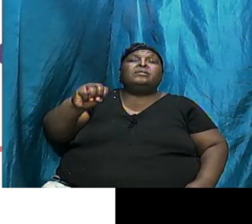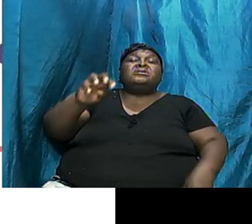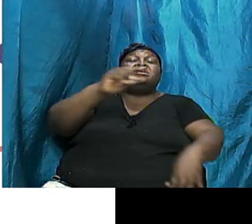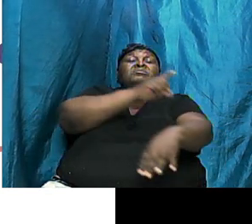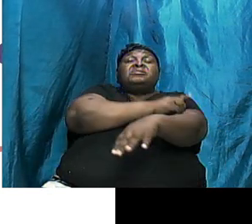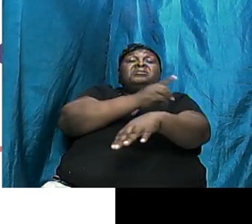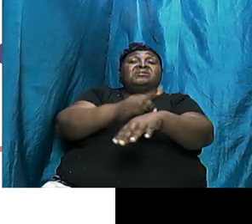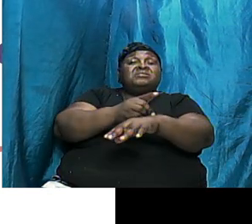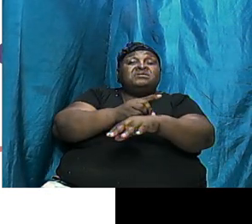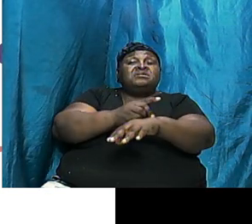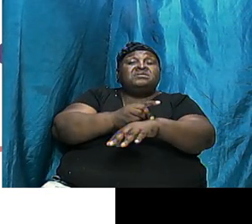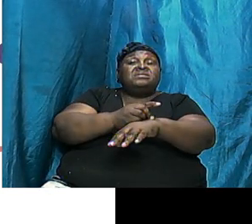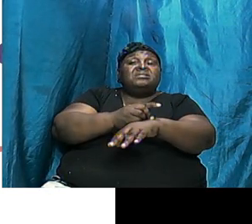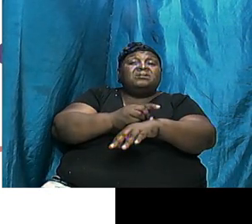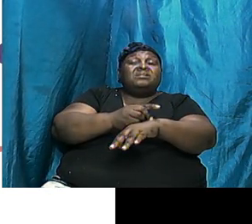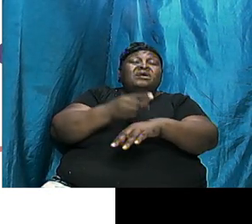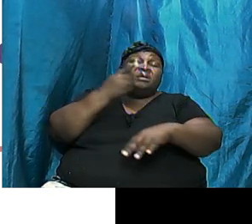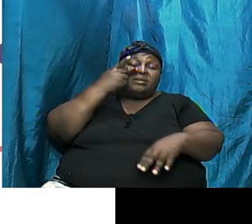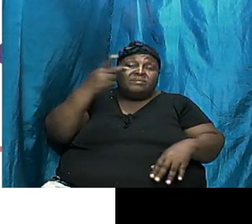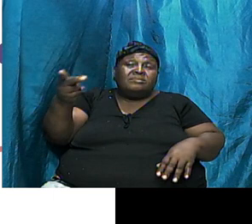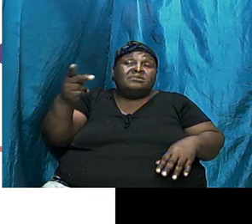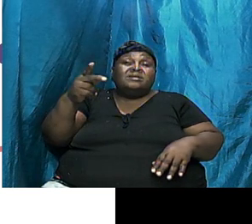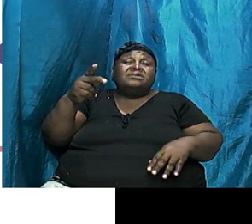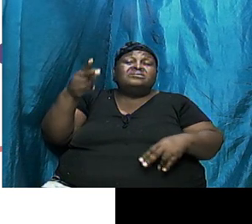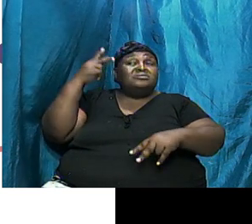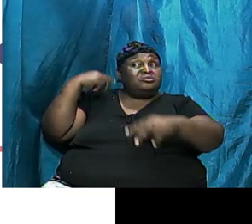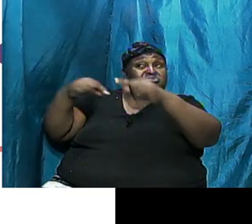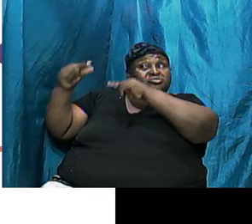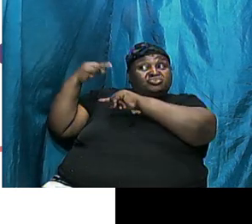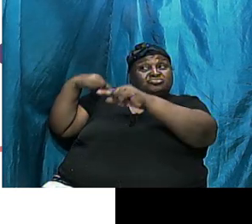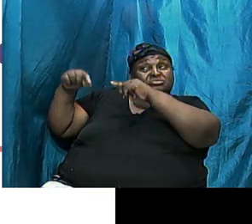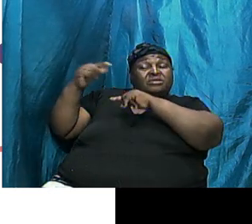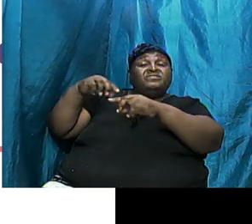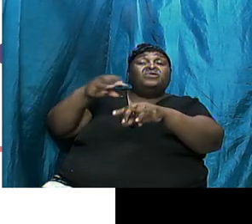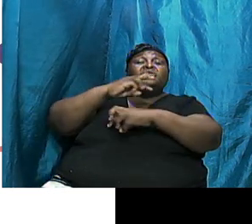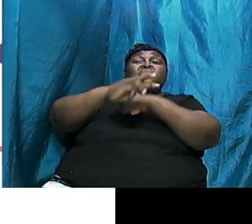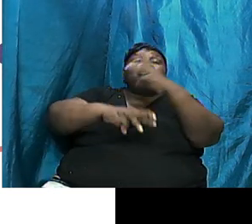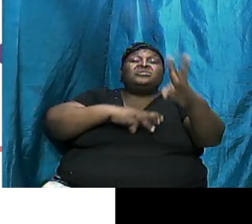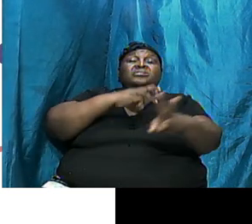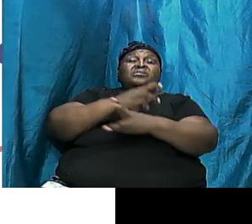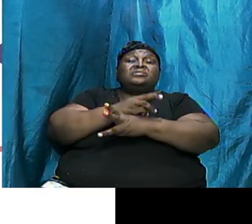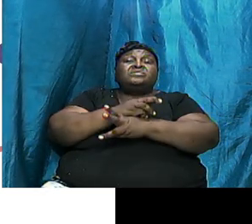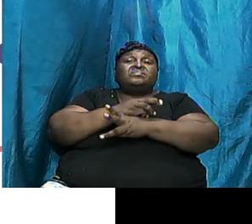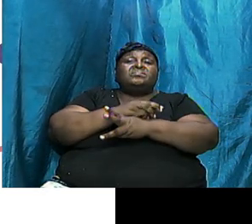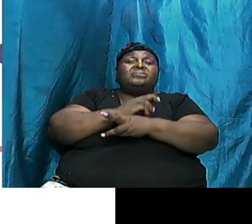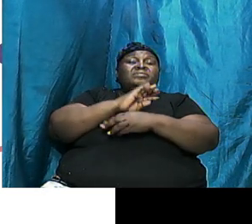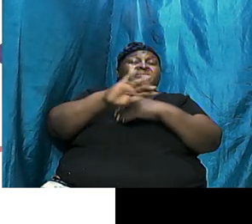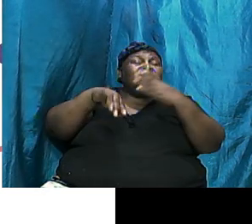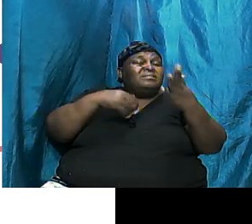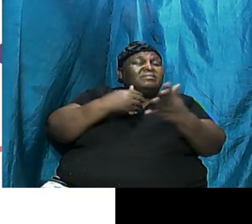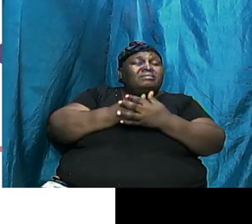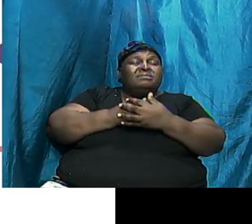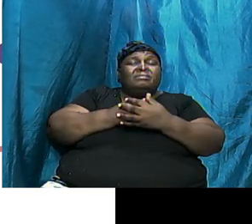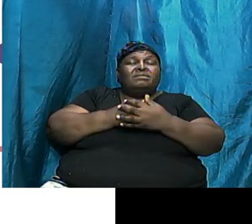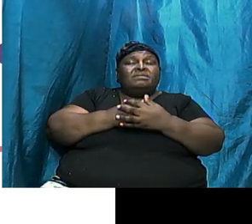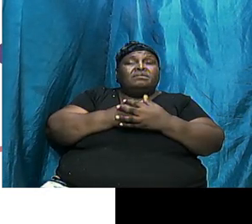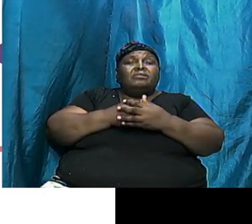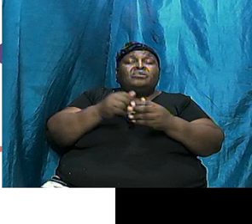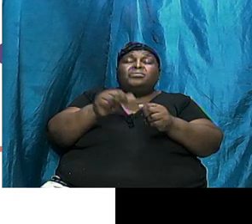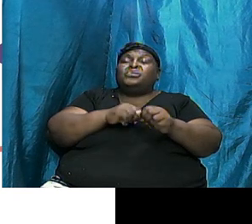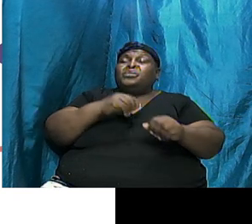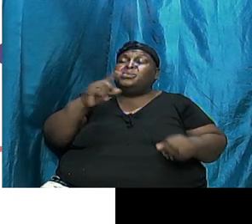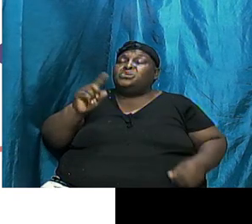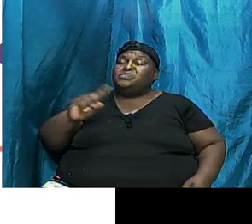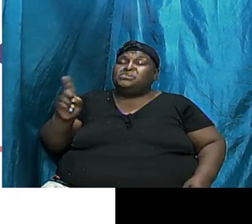And If We Look At The History Of The World Up To Very Recent All Over When It Wasn't The